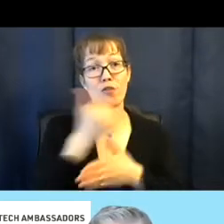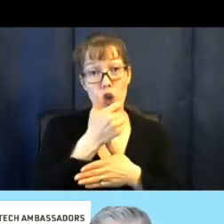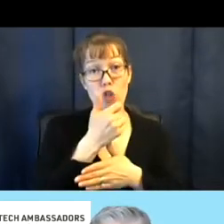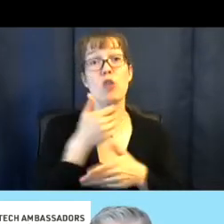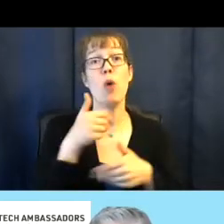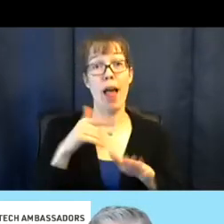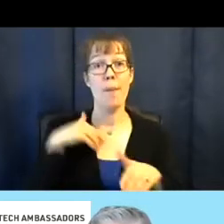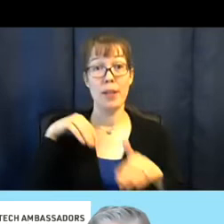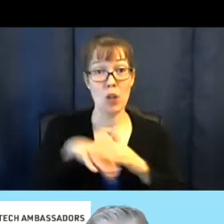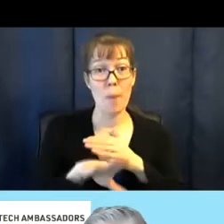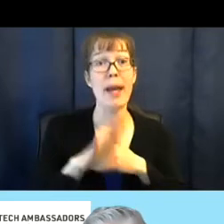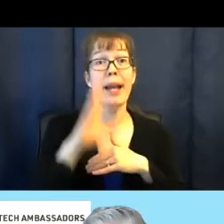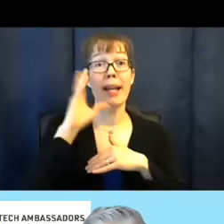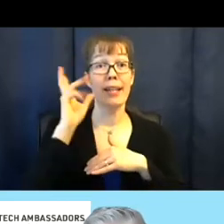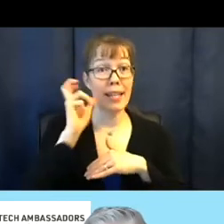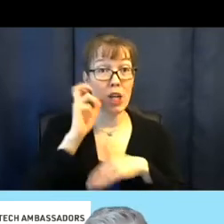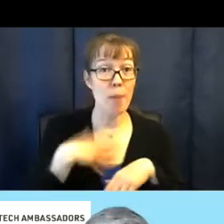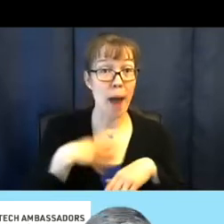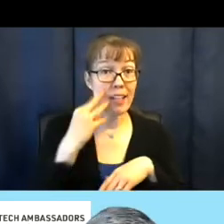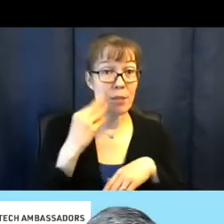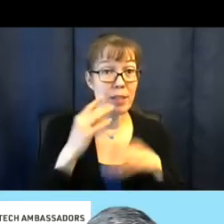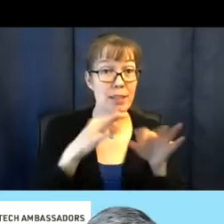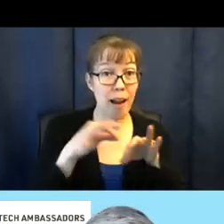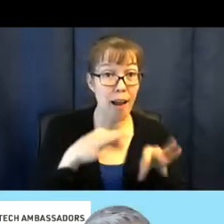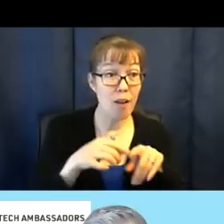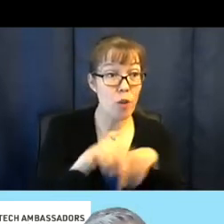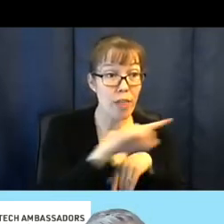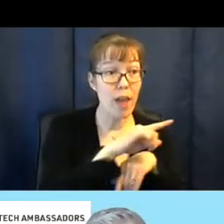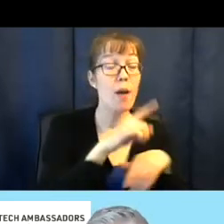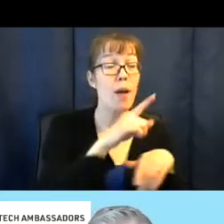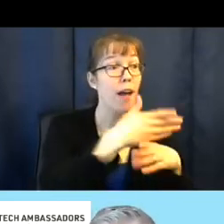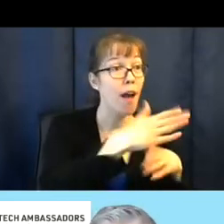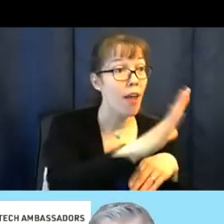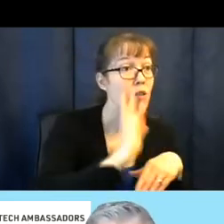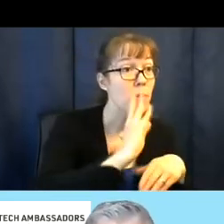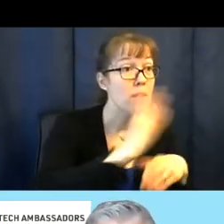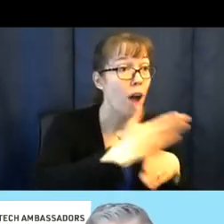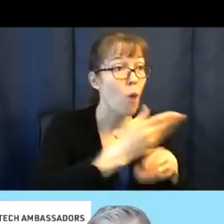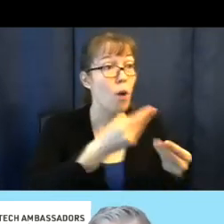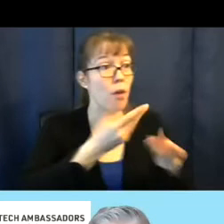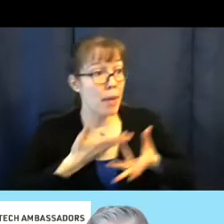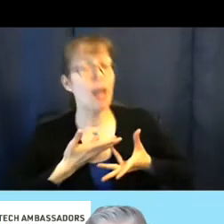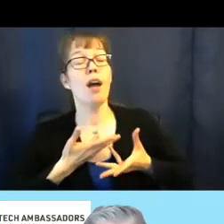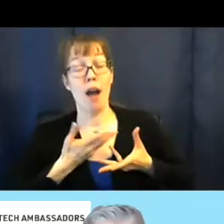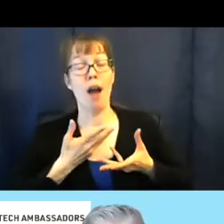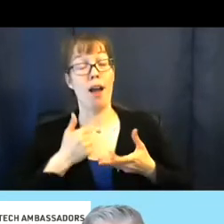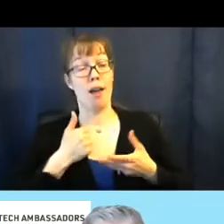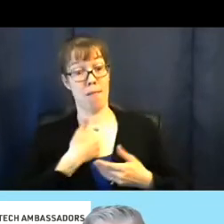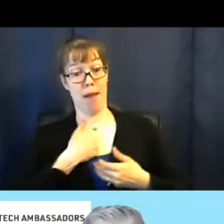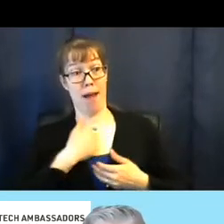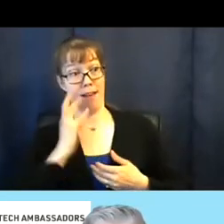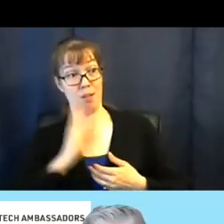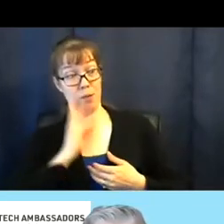come and share my experiences with them and sharing their experiences with me. Having that experience and